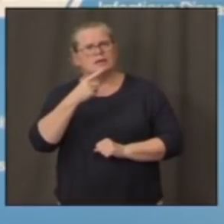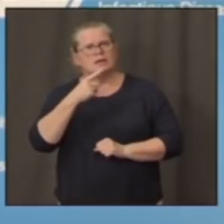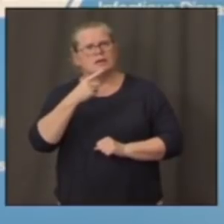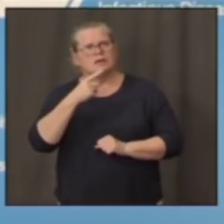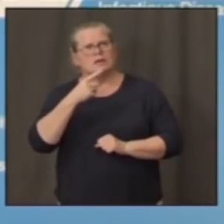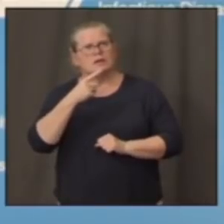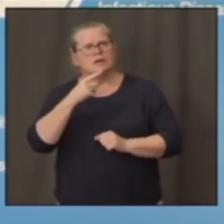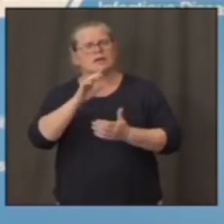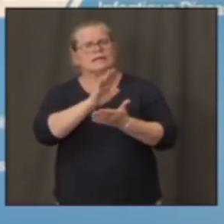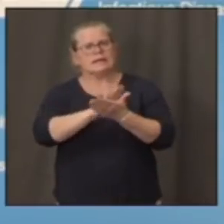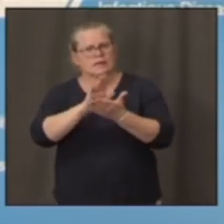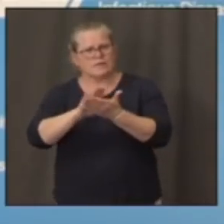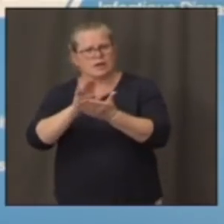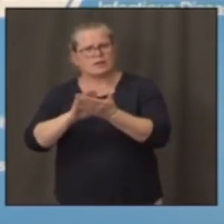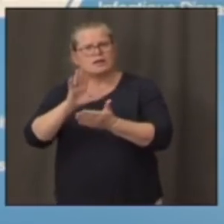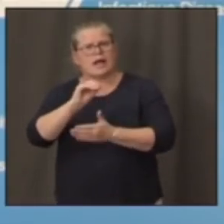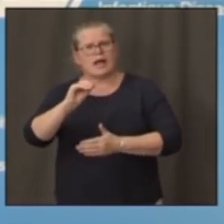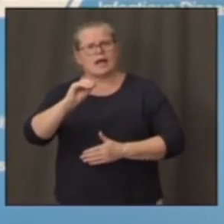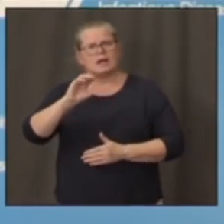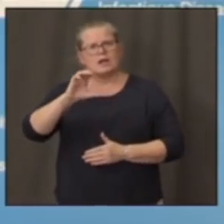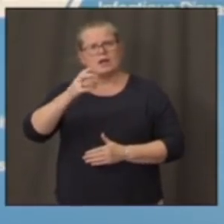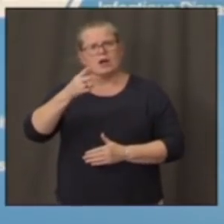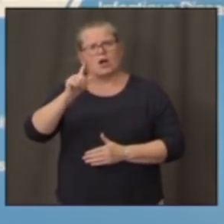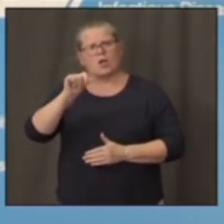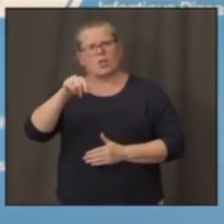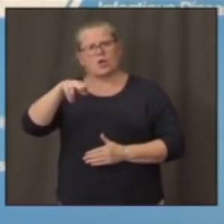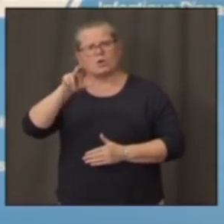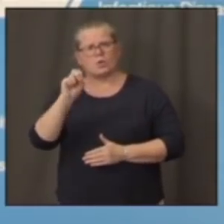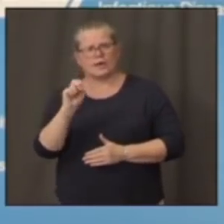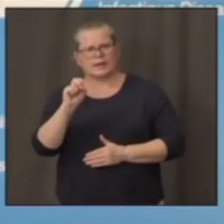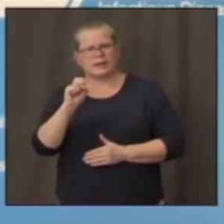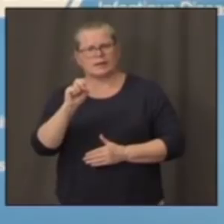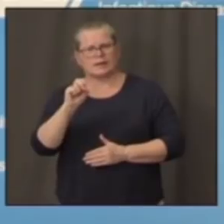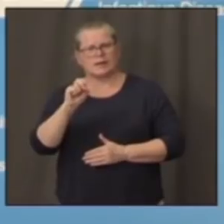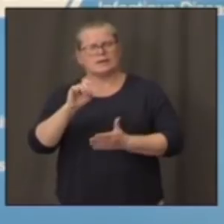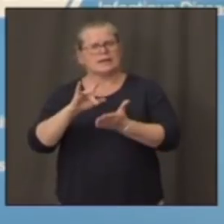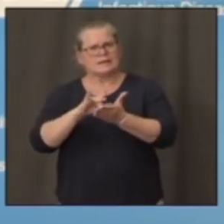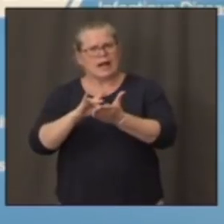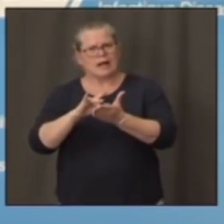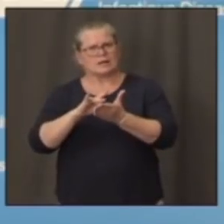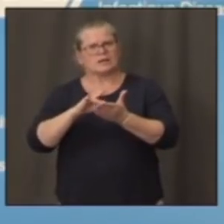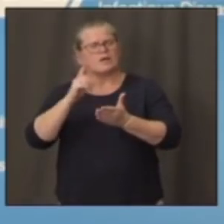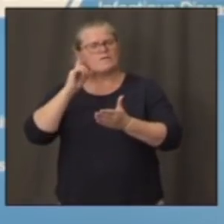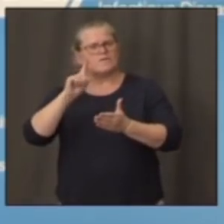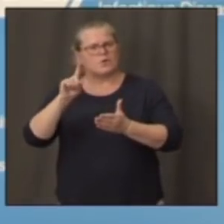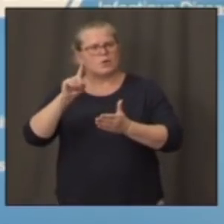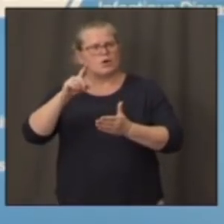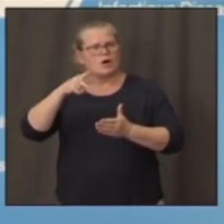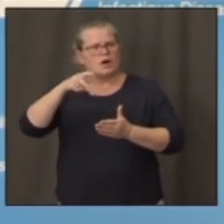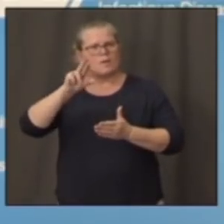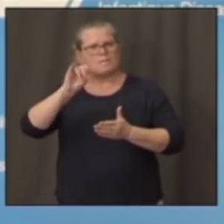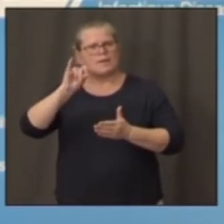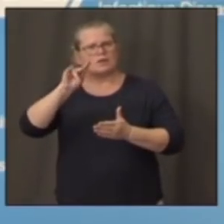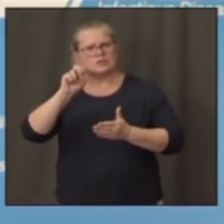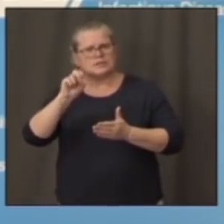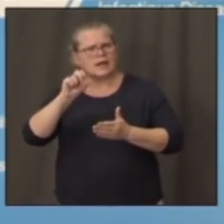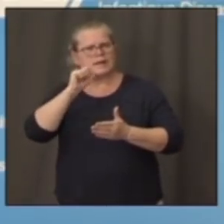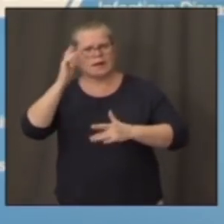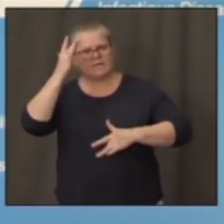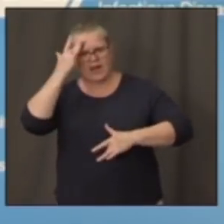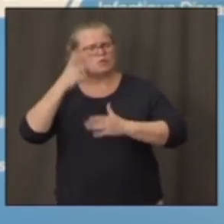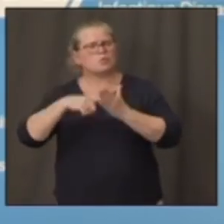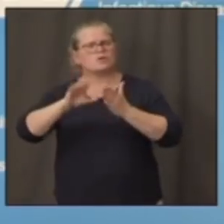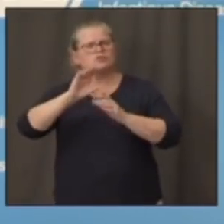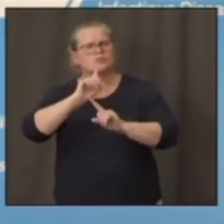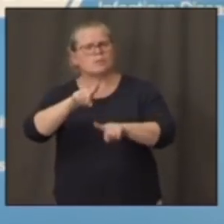that's used to treat a parasite, malaria, not a virus, what's his response? Well, you know, when I